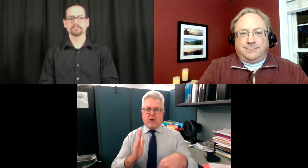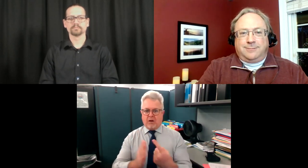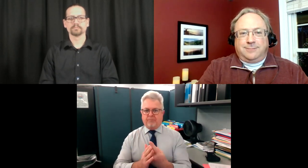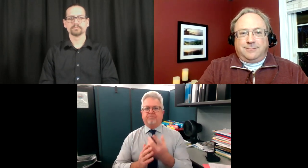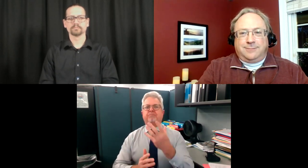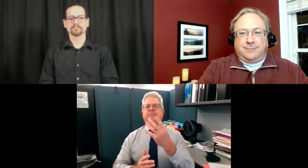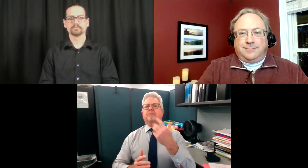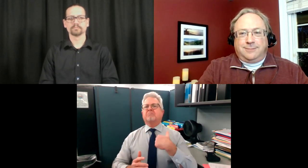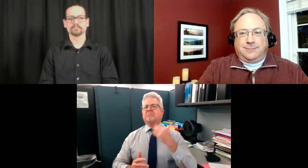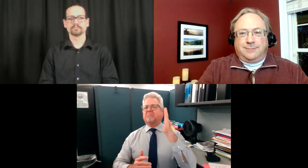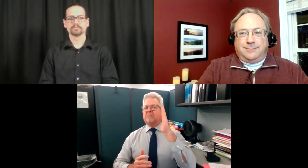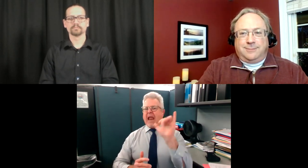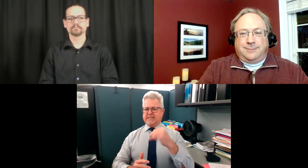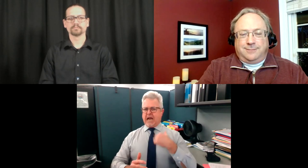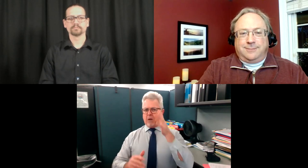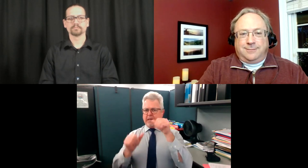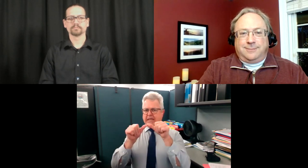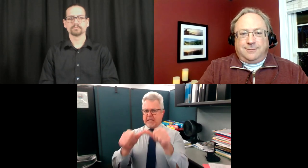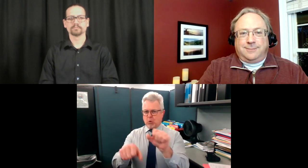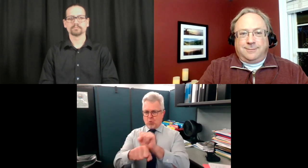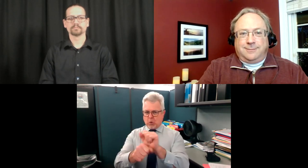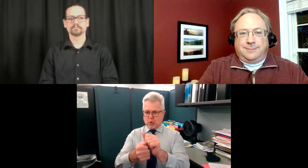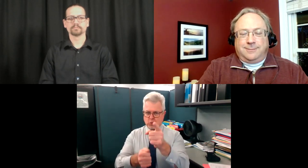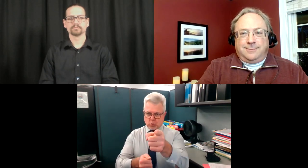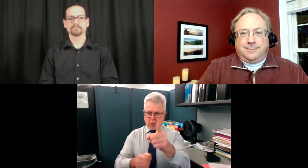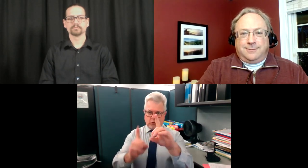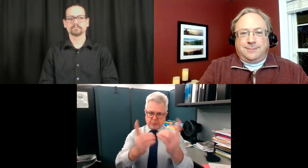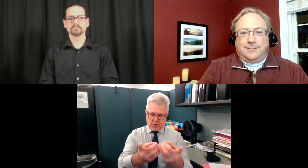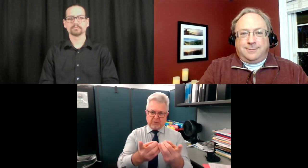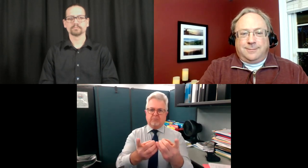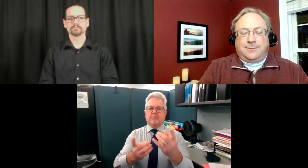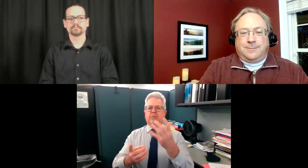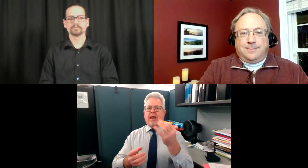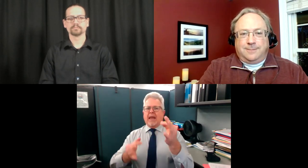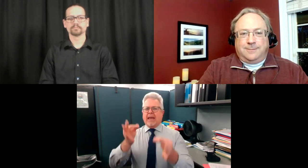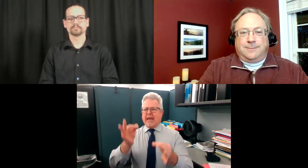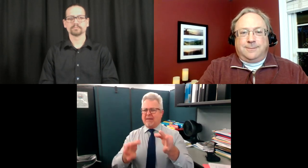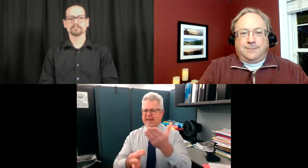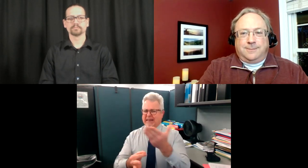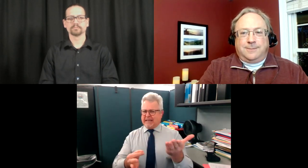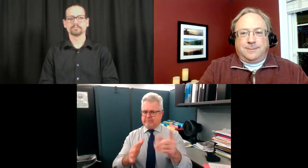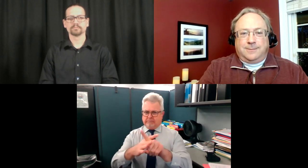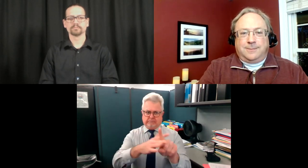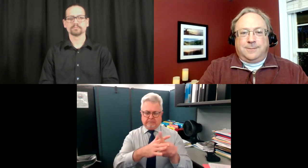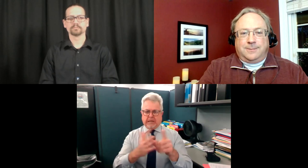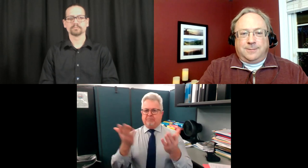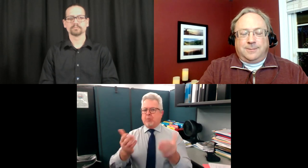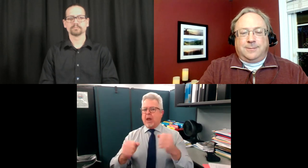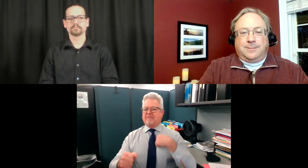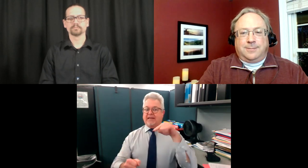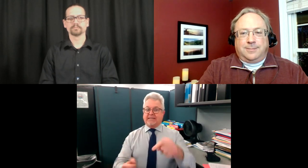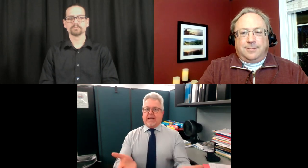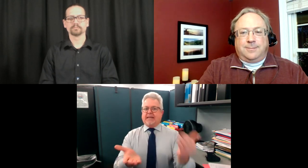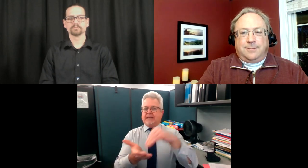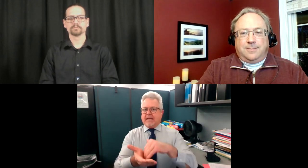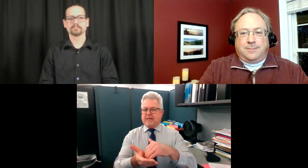and we feel that this was a good hour of you know questions and answers in the presentation and so i want to say thank you so much for